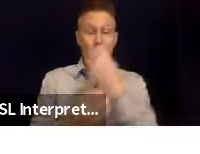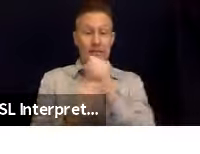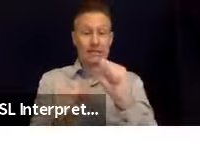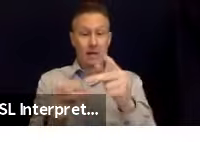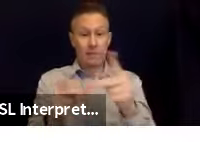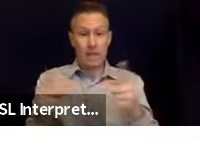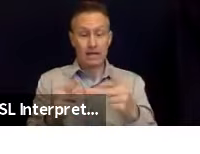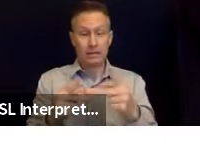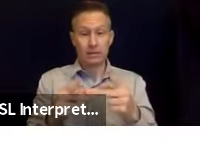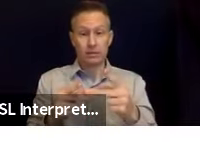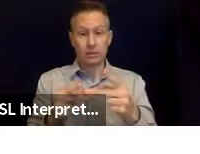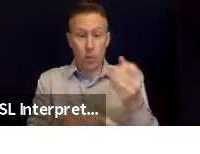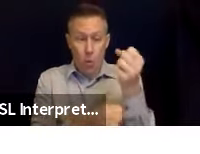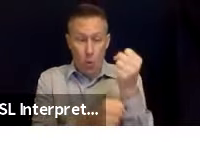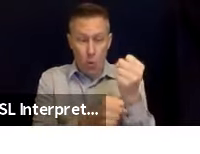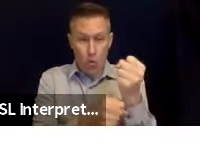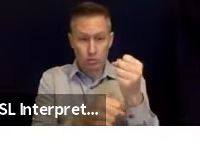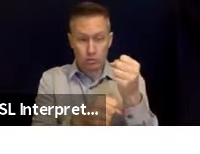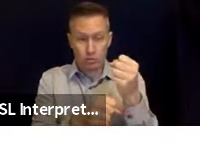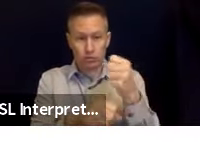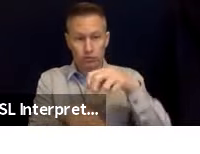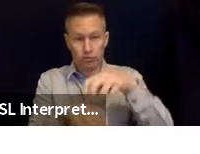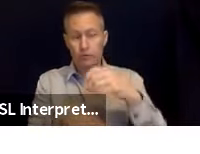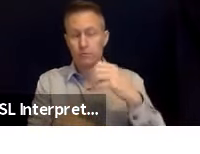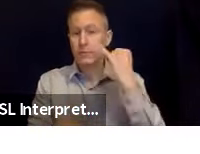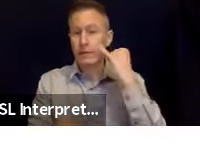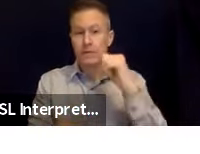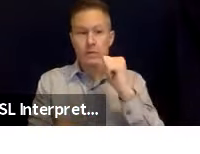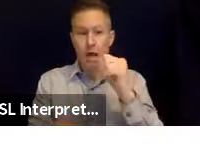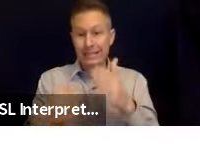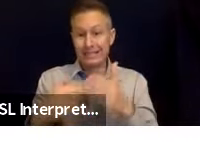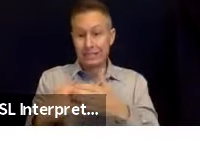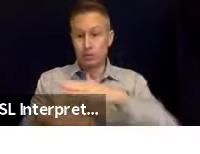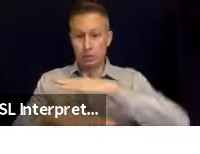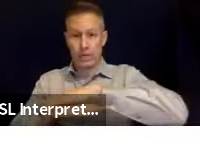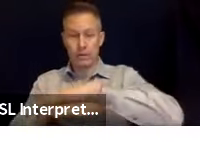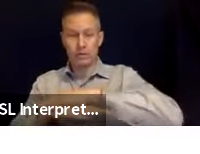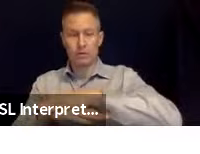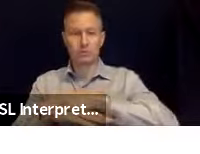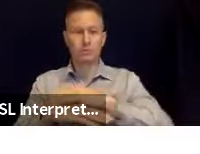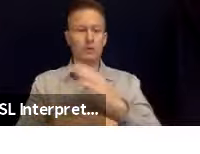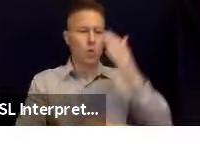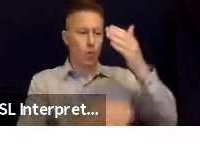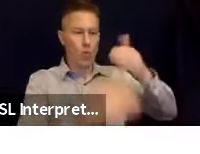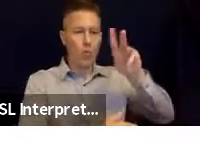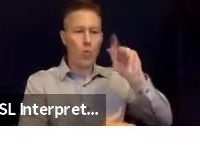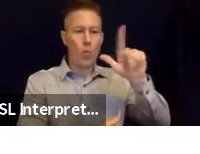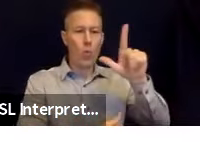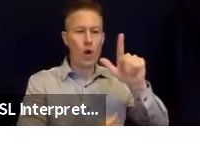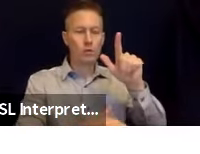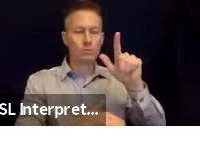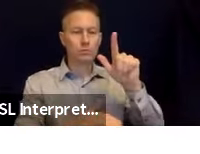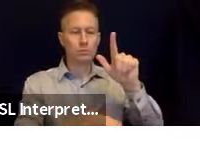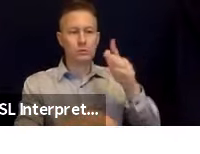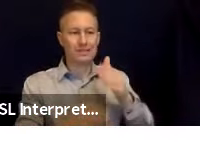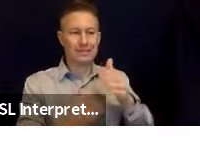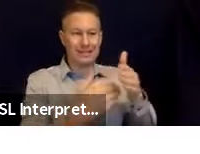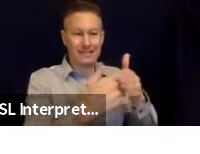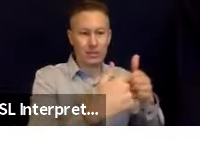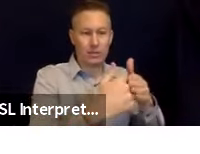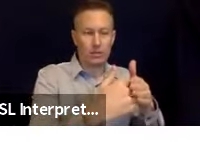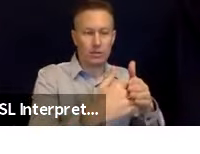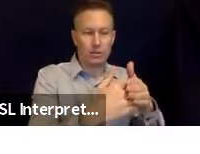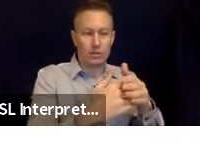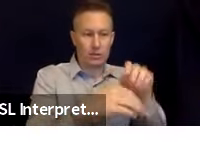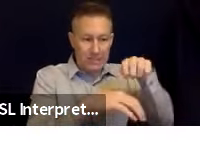hold on. If you aren't near a table, get against a wall or away from anything that could fall. Get down, cover